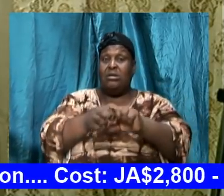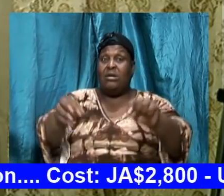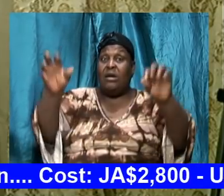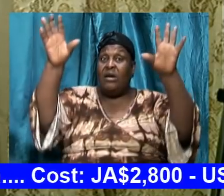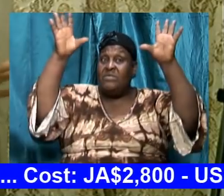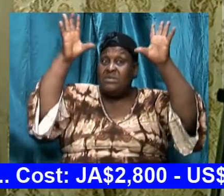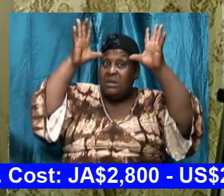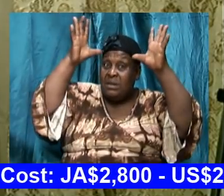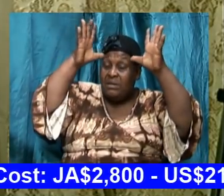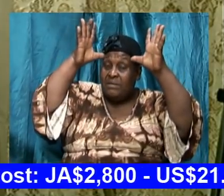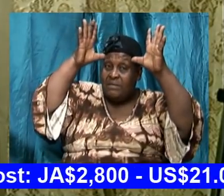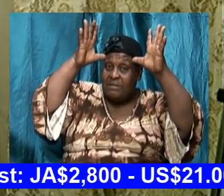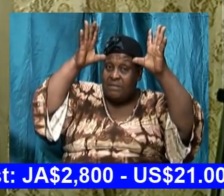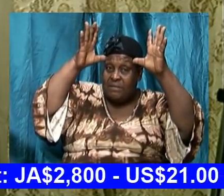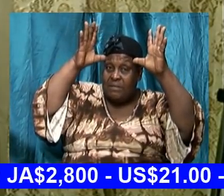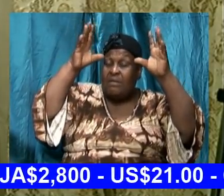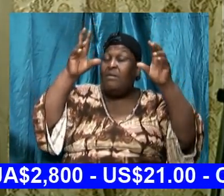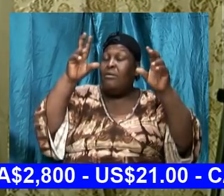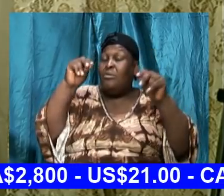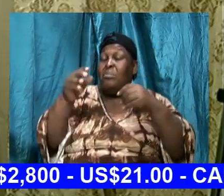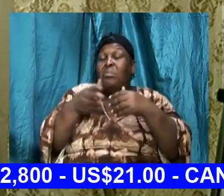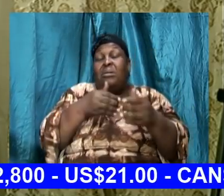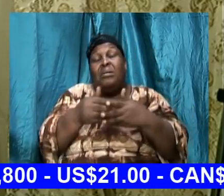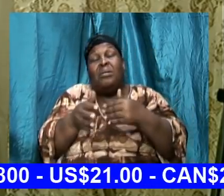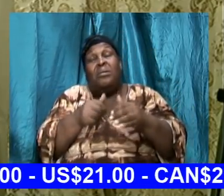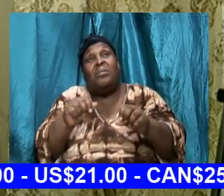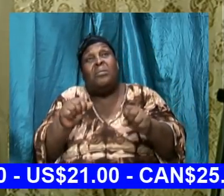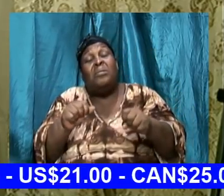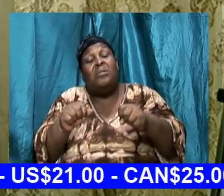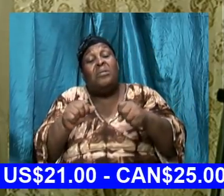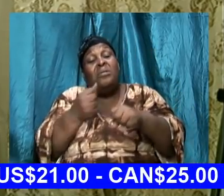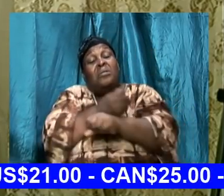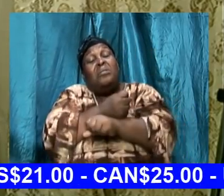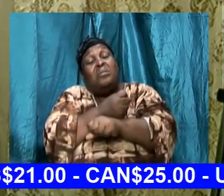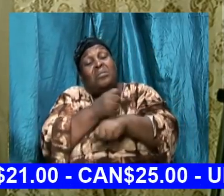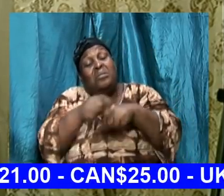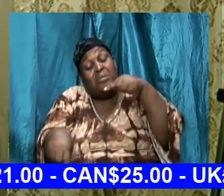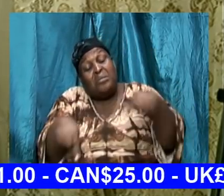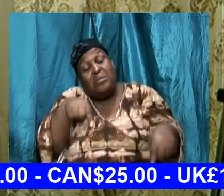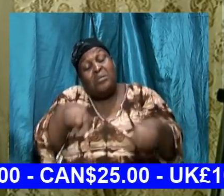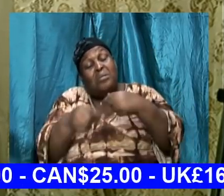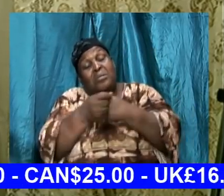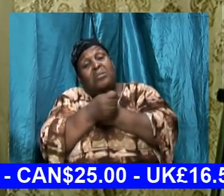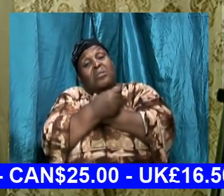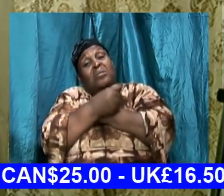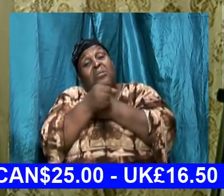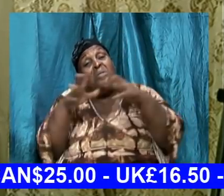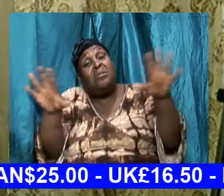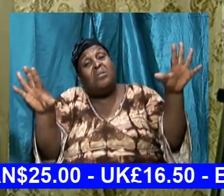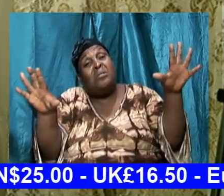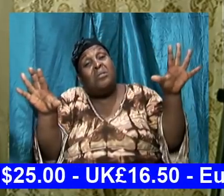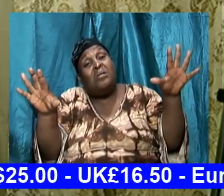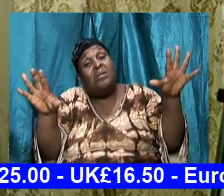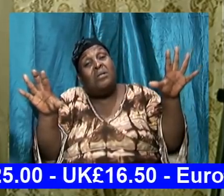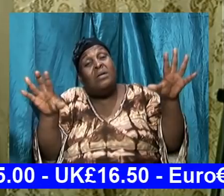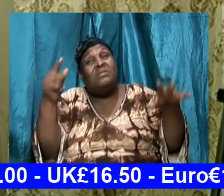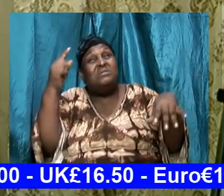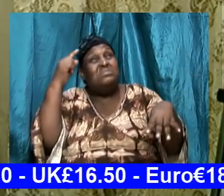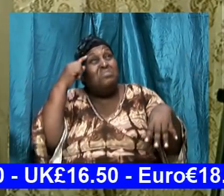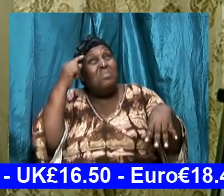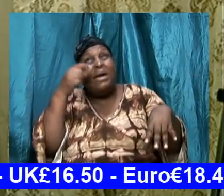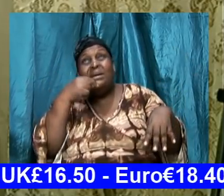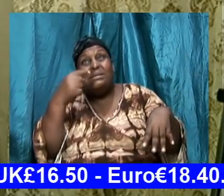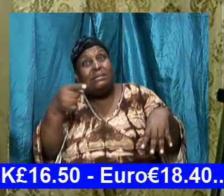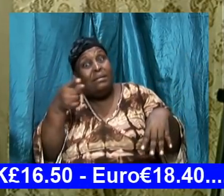fetters were loosed, he was still going around as if he was bound because his mind told him that